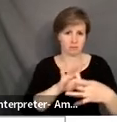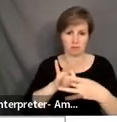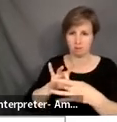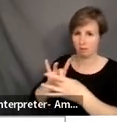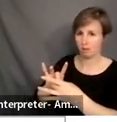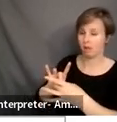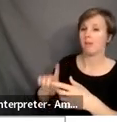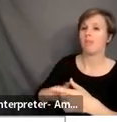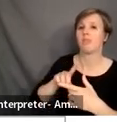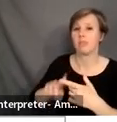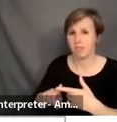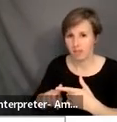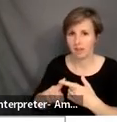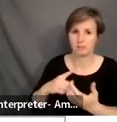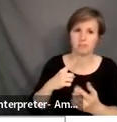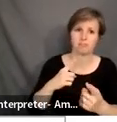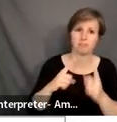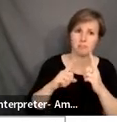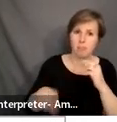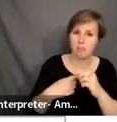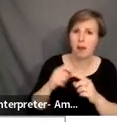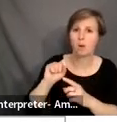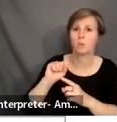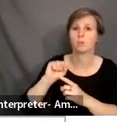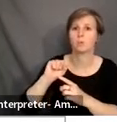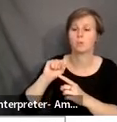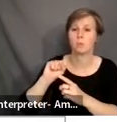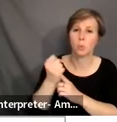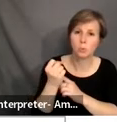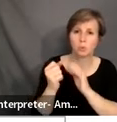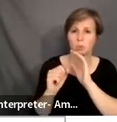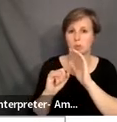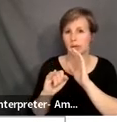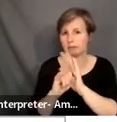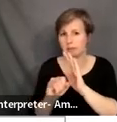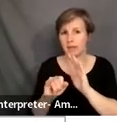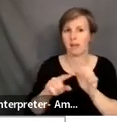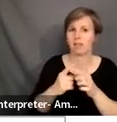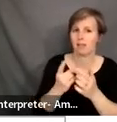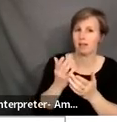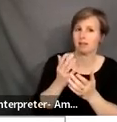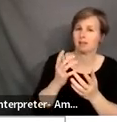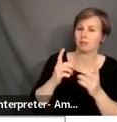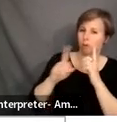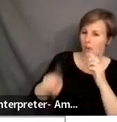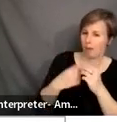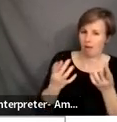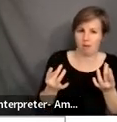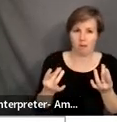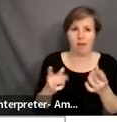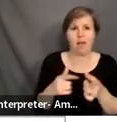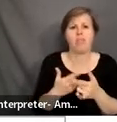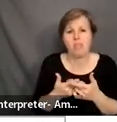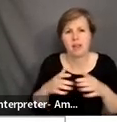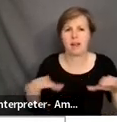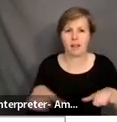then discussing social identity, then discussing the hot topics, and then some type of action planning or community building.